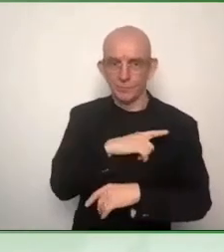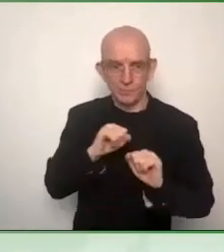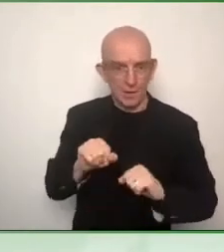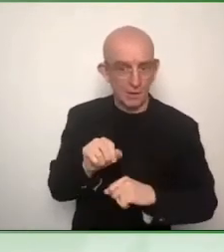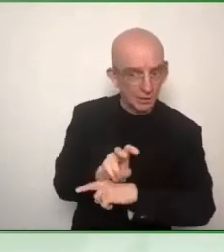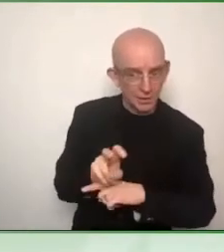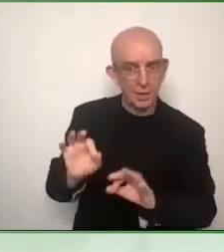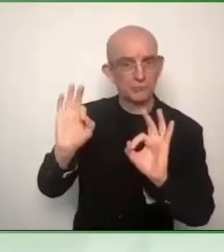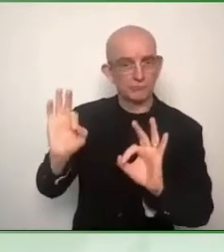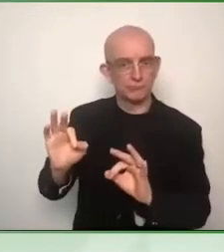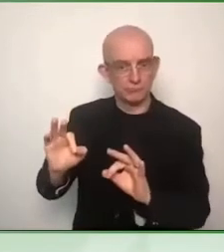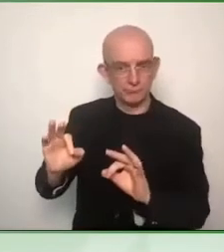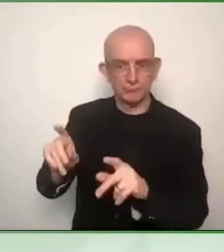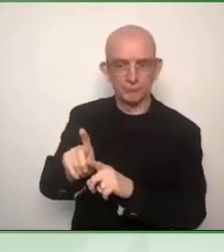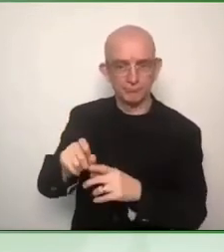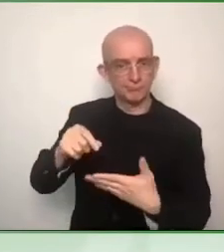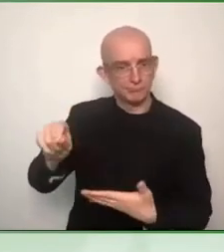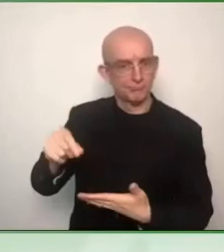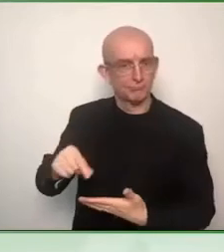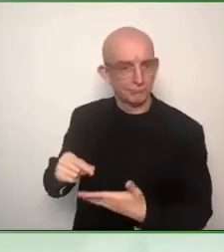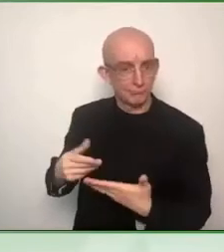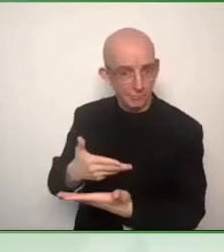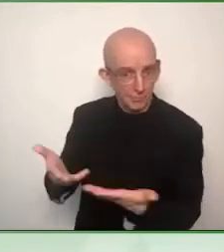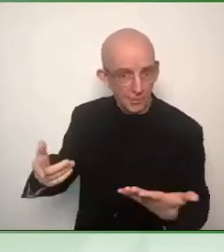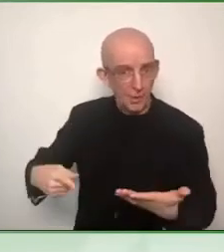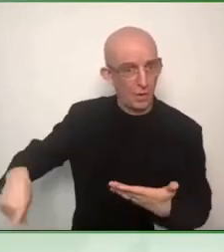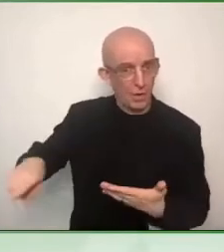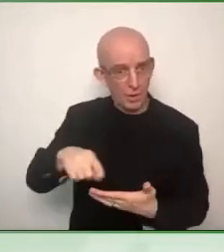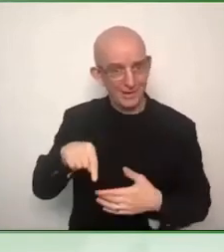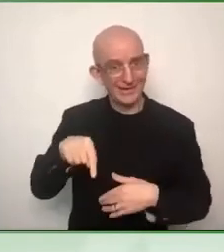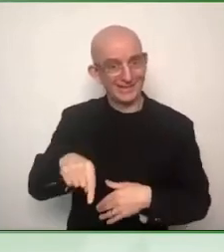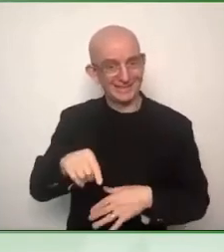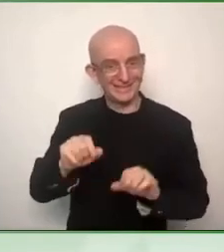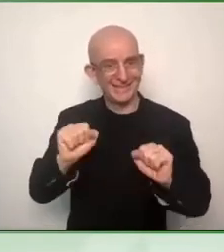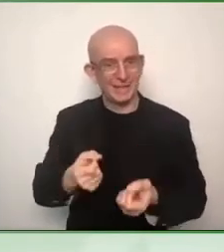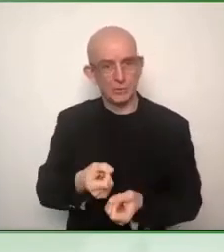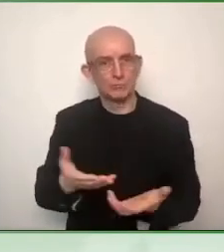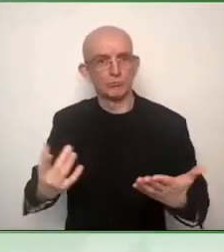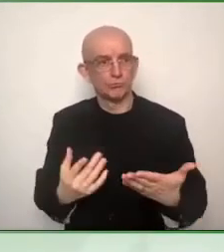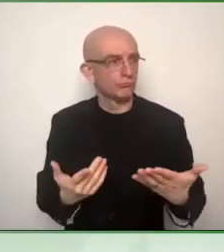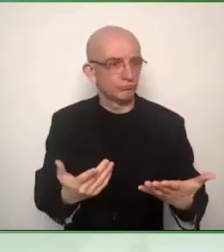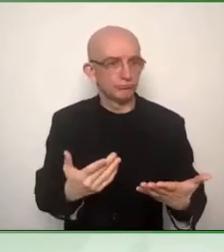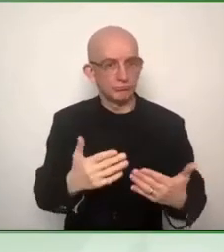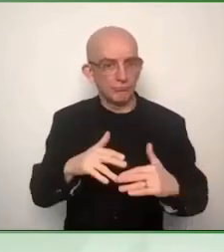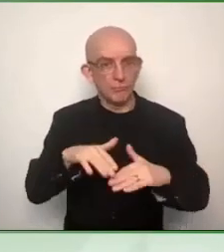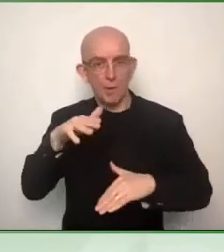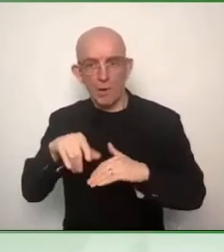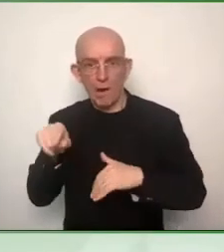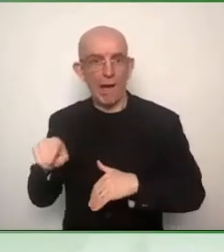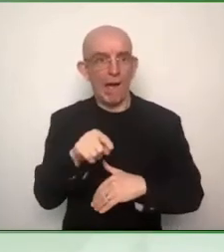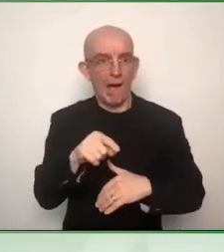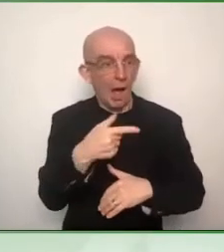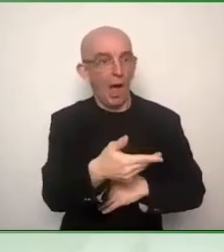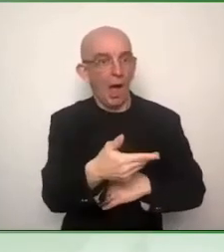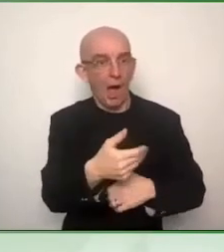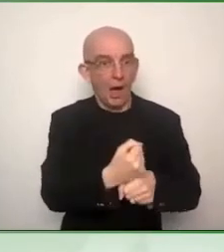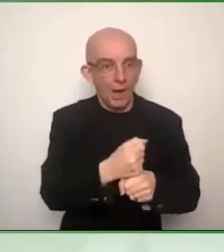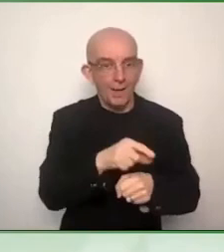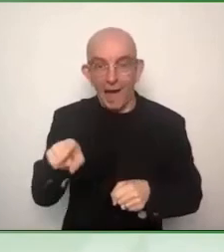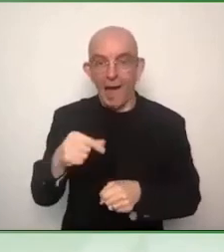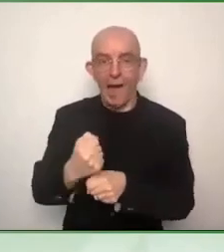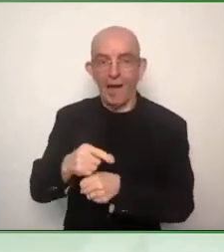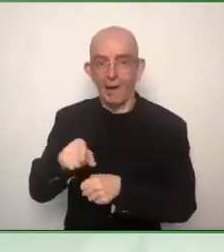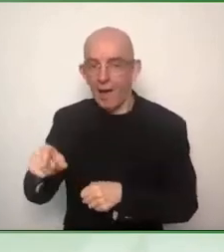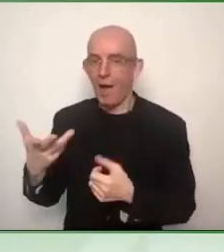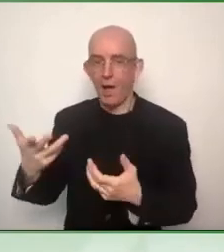disabilities. So this is a little bit where we are and where we hope to be there. And at the end, the ultimate wish